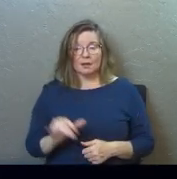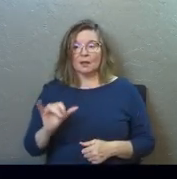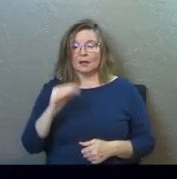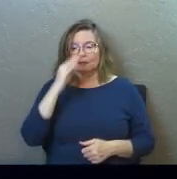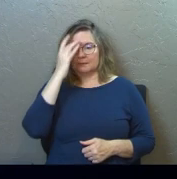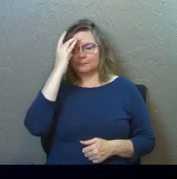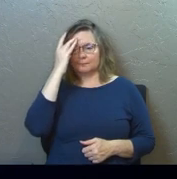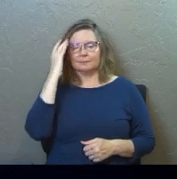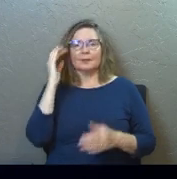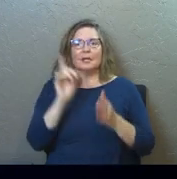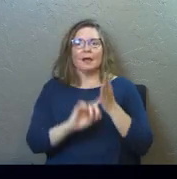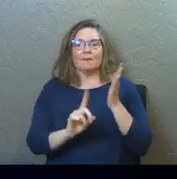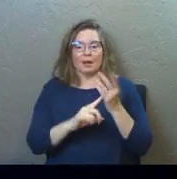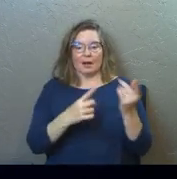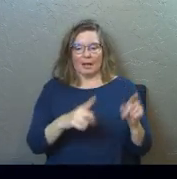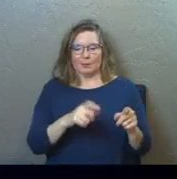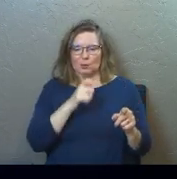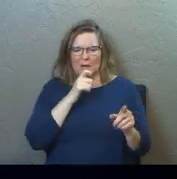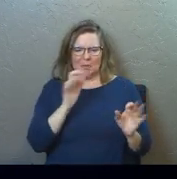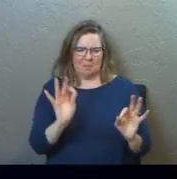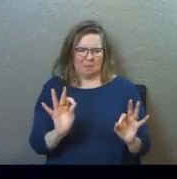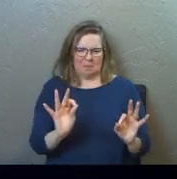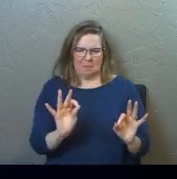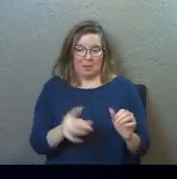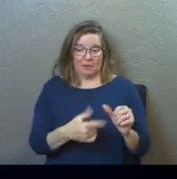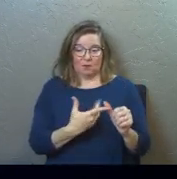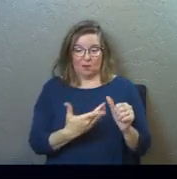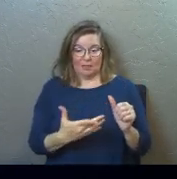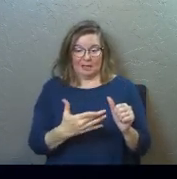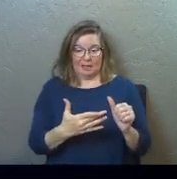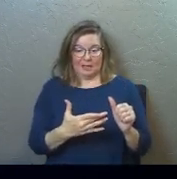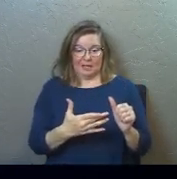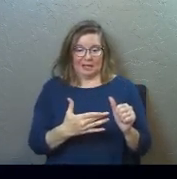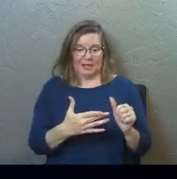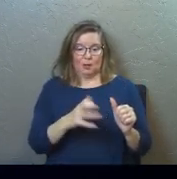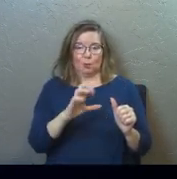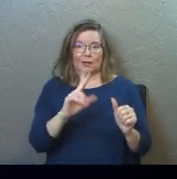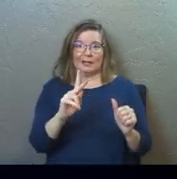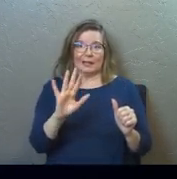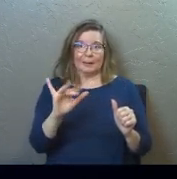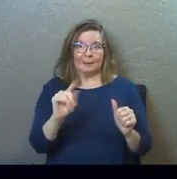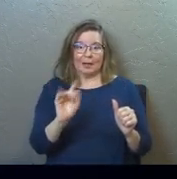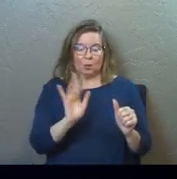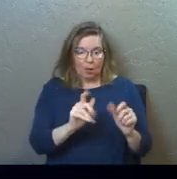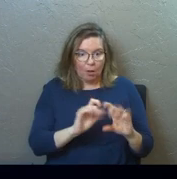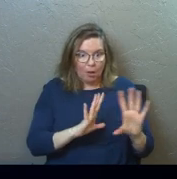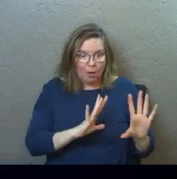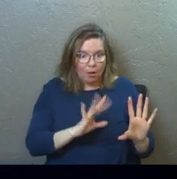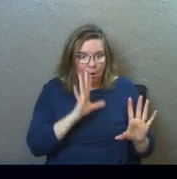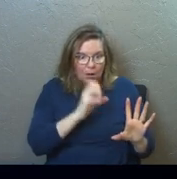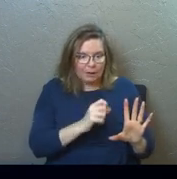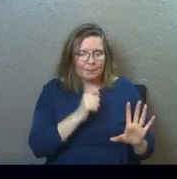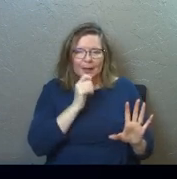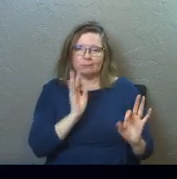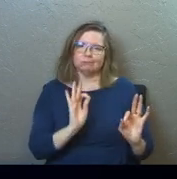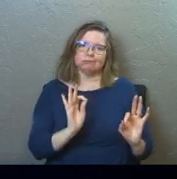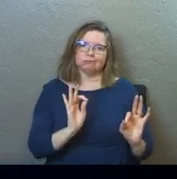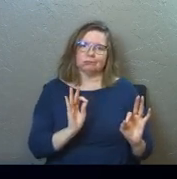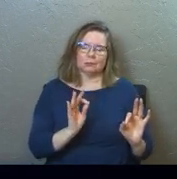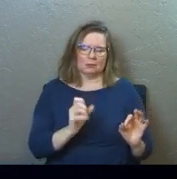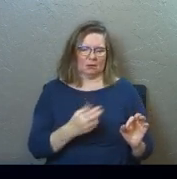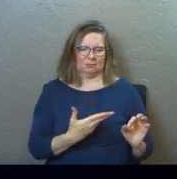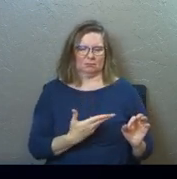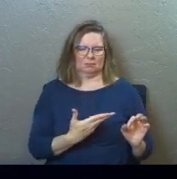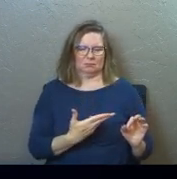Like the investigation was done. It was not so bad. The first thing was clickbait. You know, you click through the clickbait and it wasn't that big of a deal.